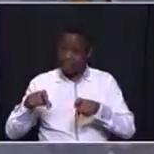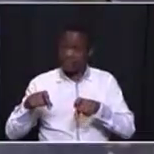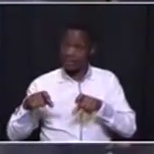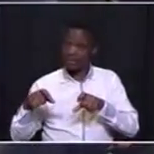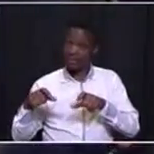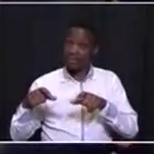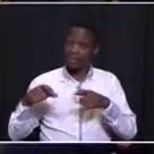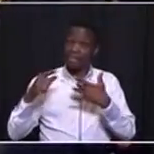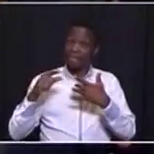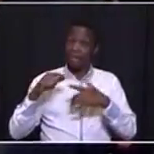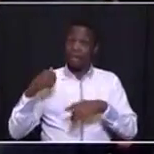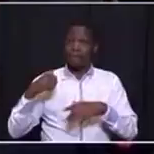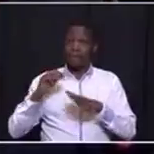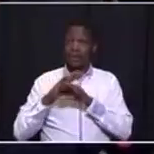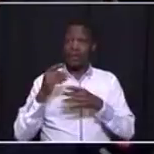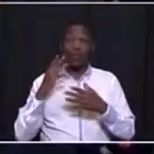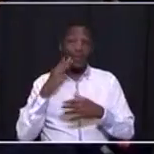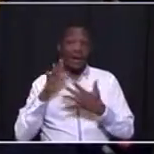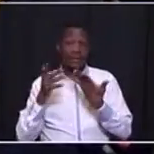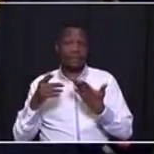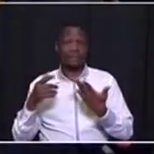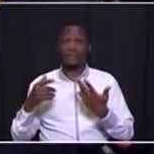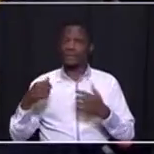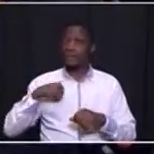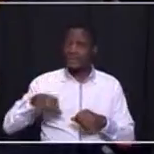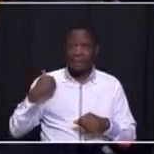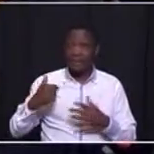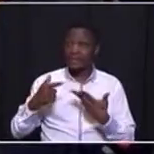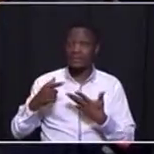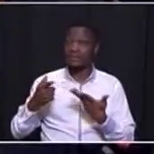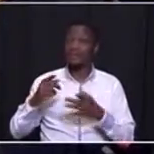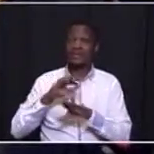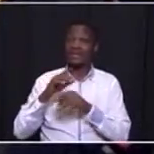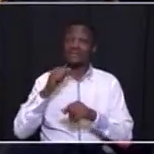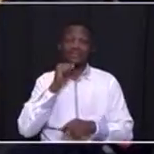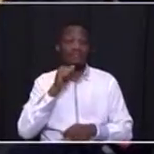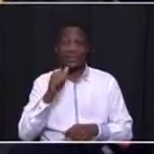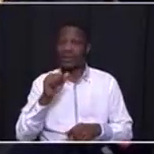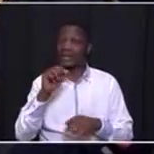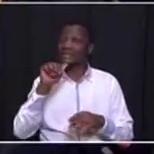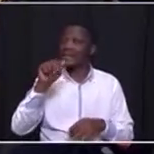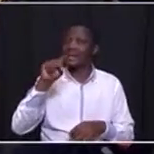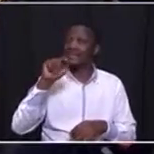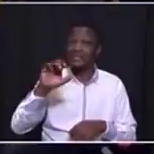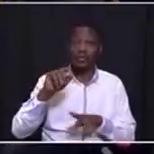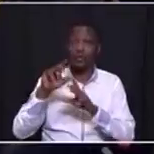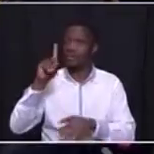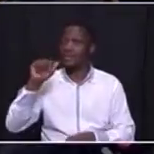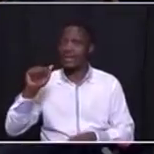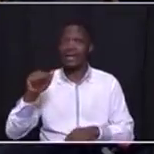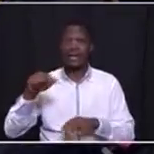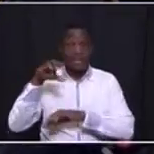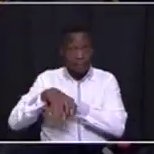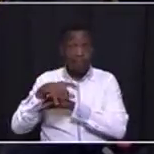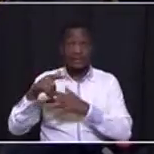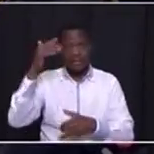Cape when municipalities have problem they move there whether it's ANC or DA municipalities the provincial government moves